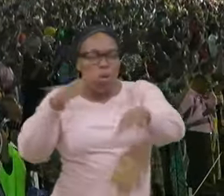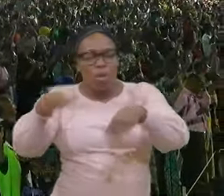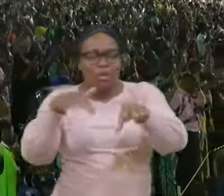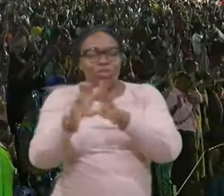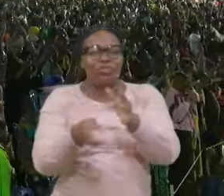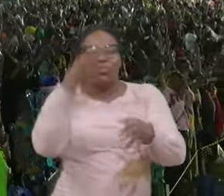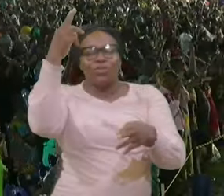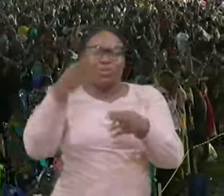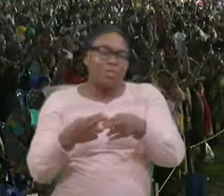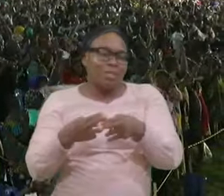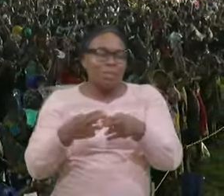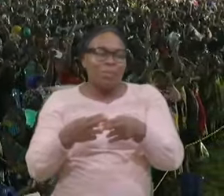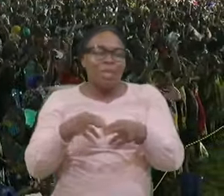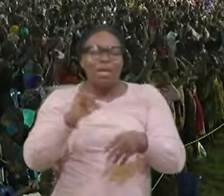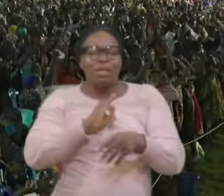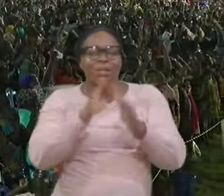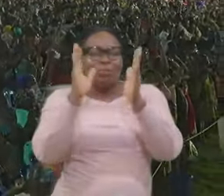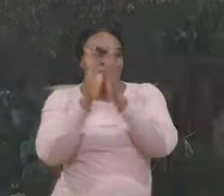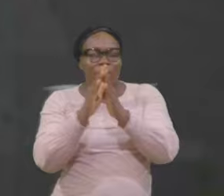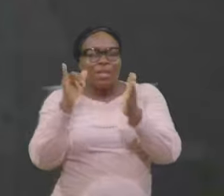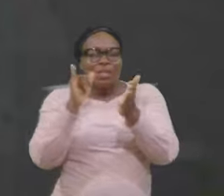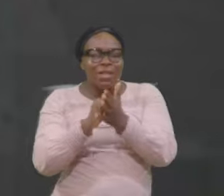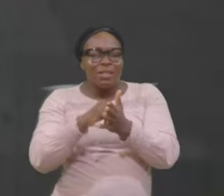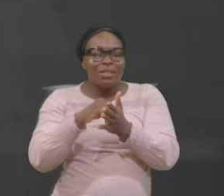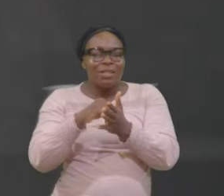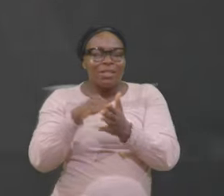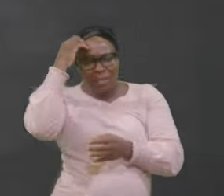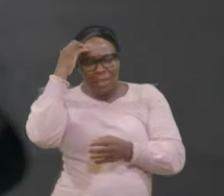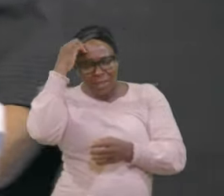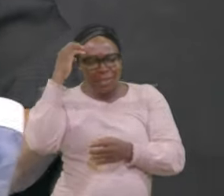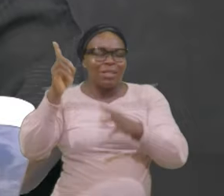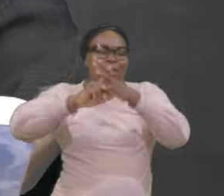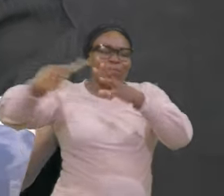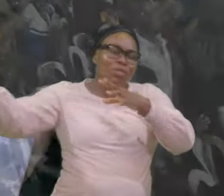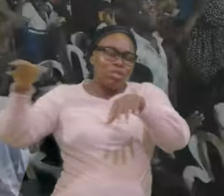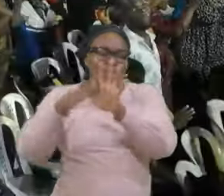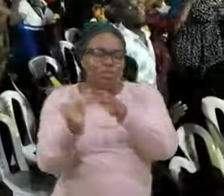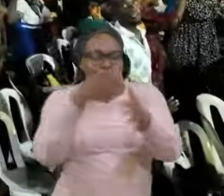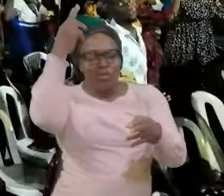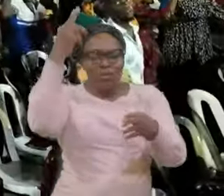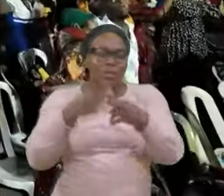That Insanity Will Vanish Away Now In Jesus Name